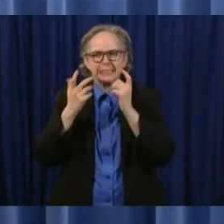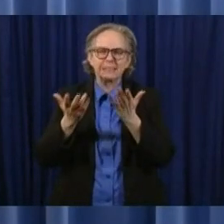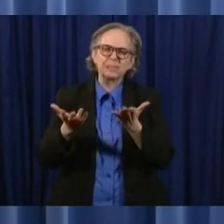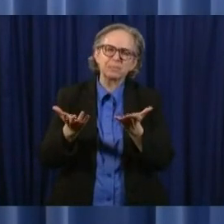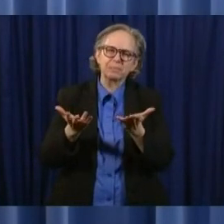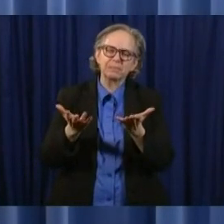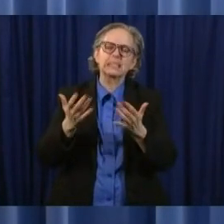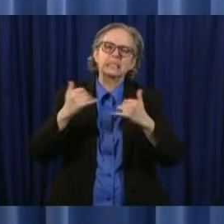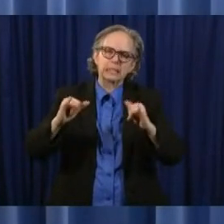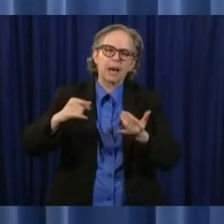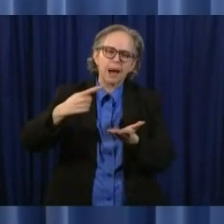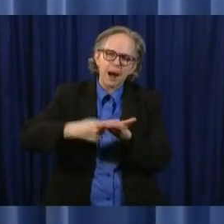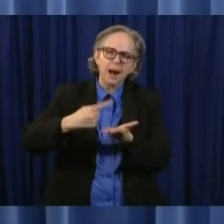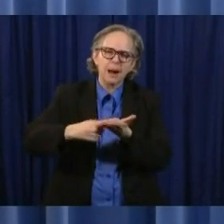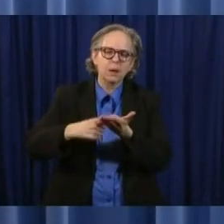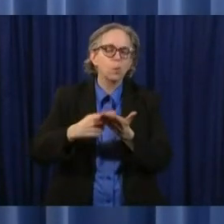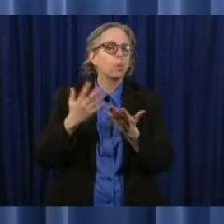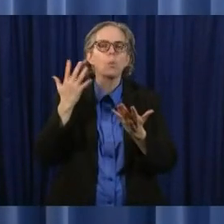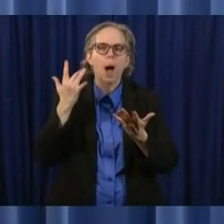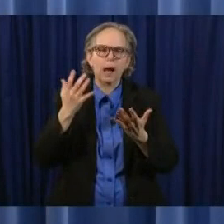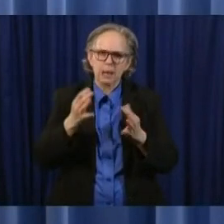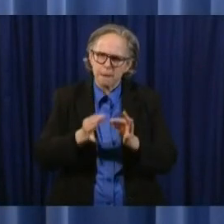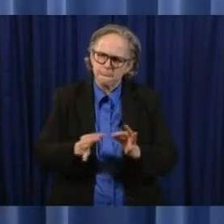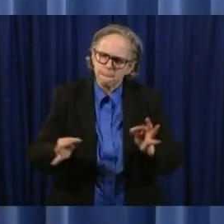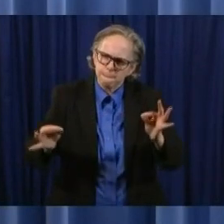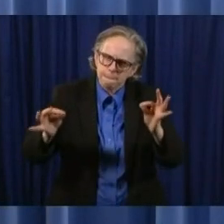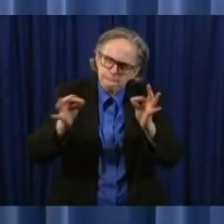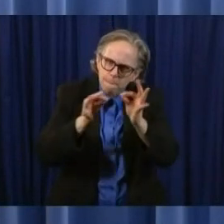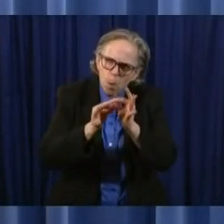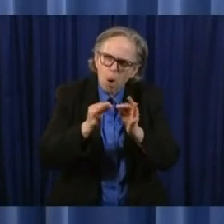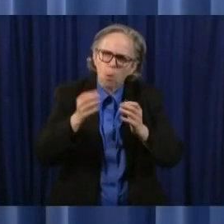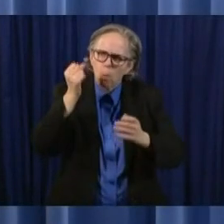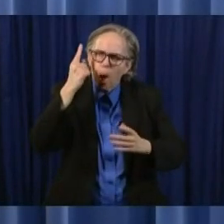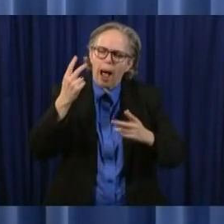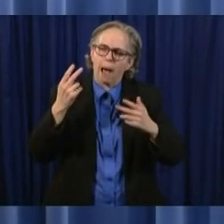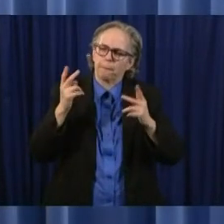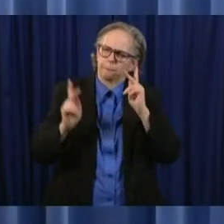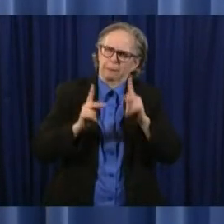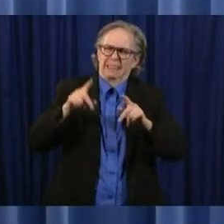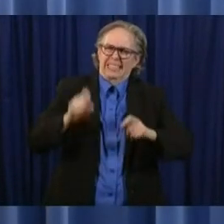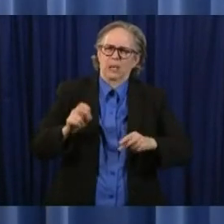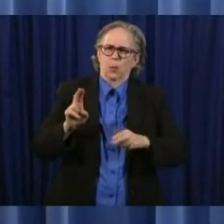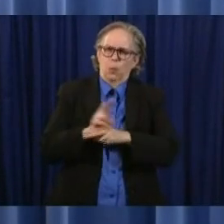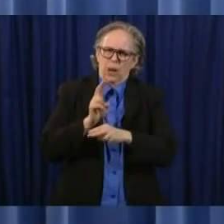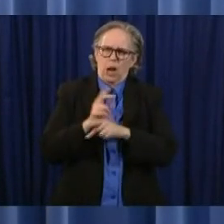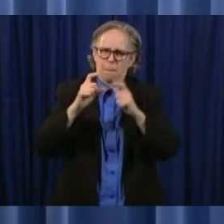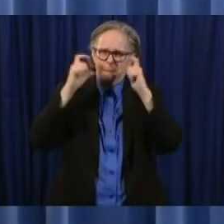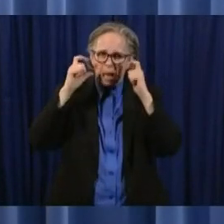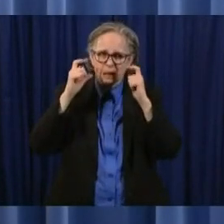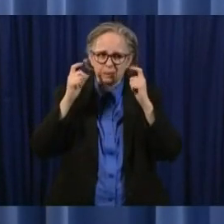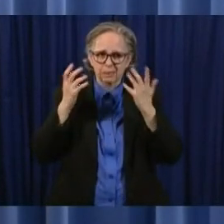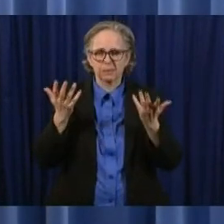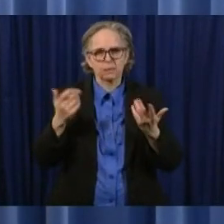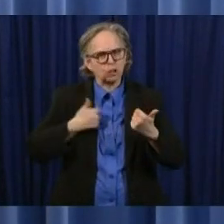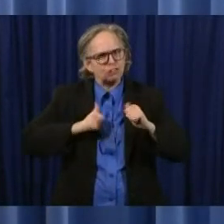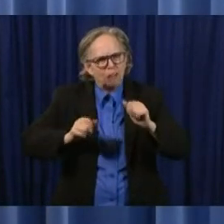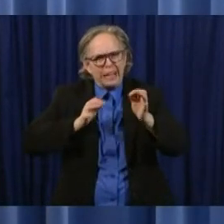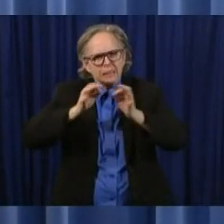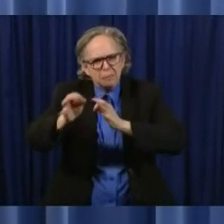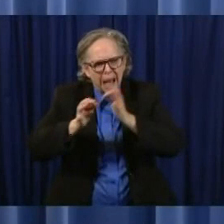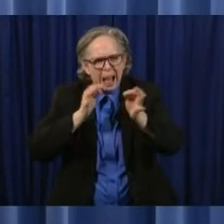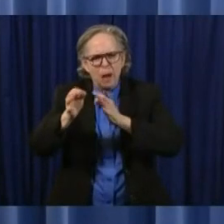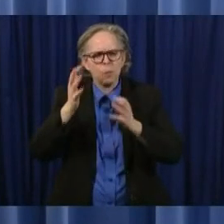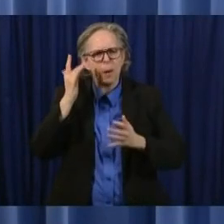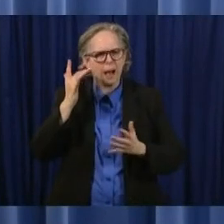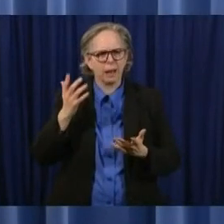importance of the mask uh the importance of facial covering uh that people will start doing this and